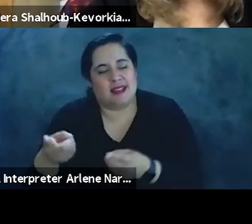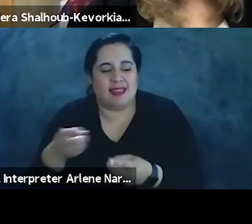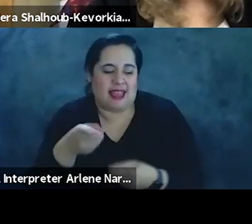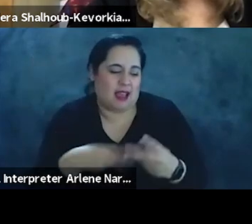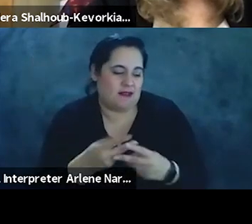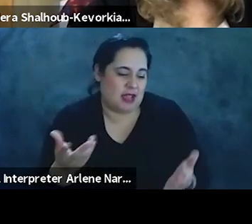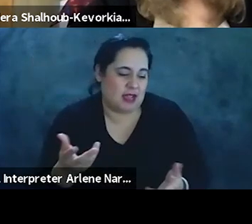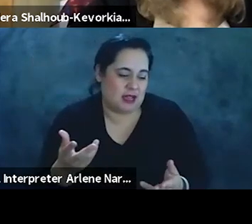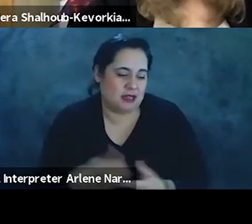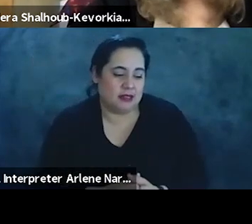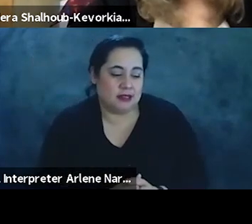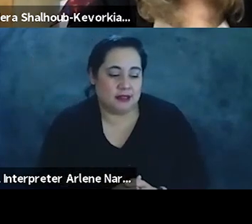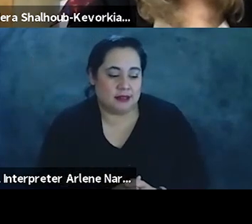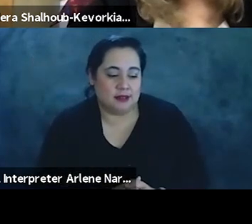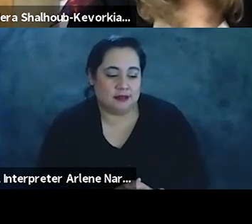quickly on the question.